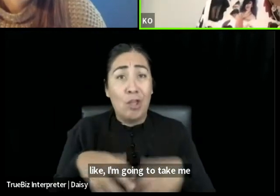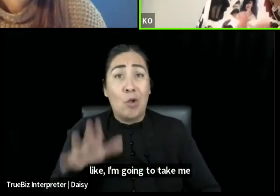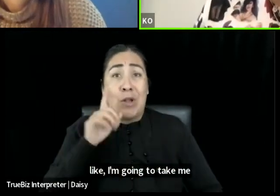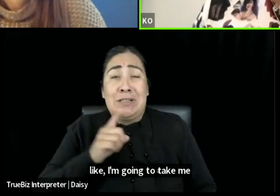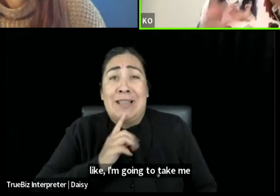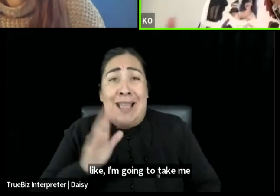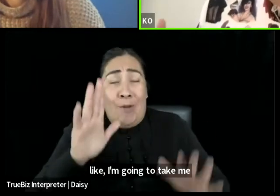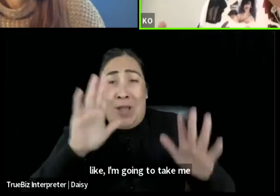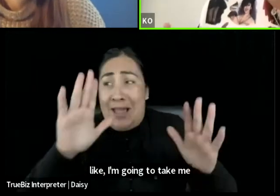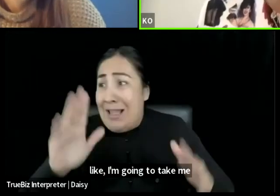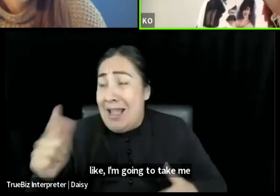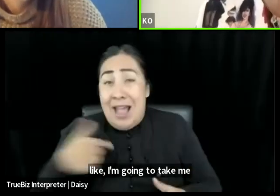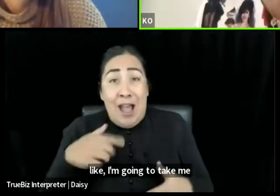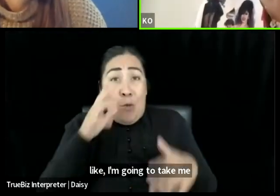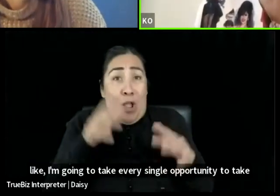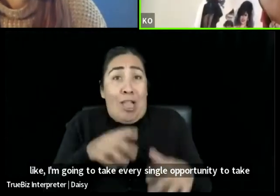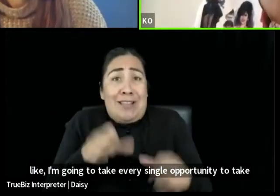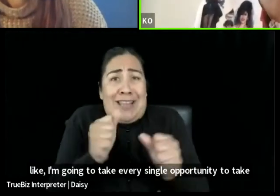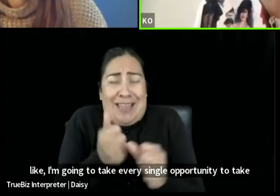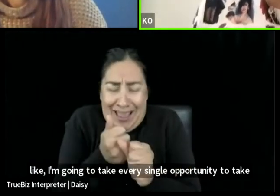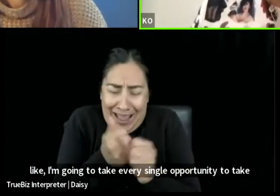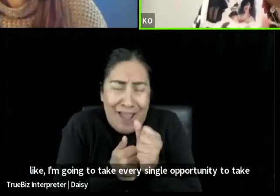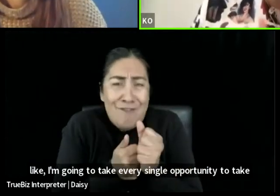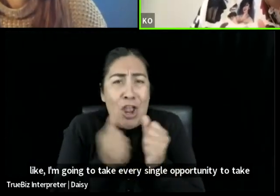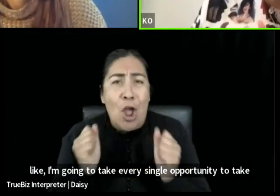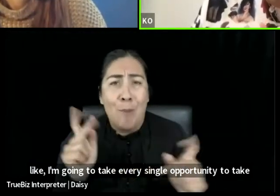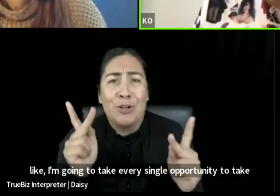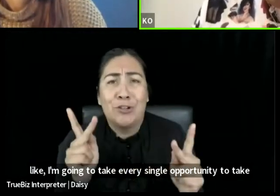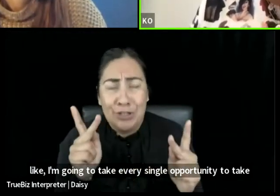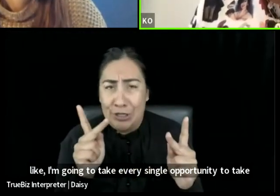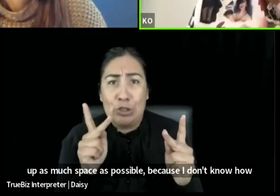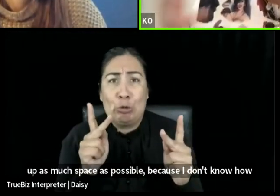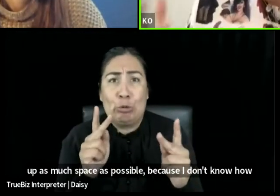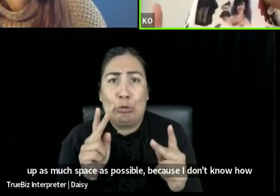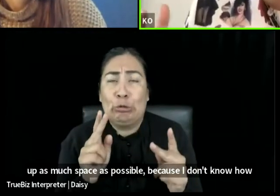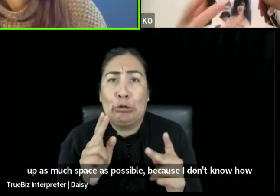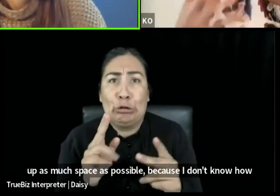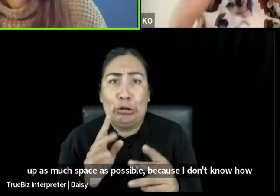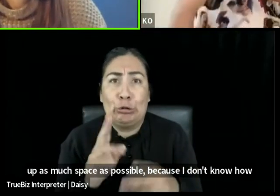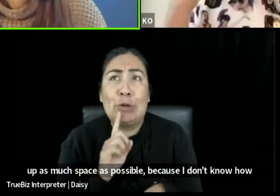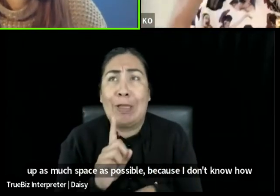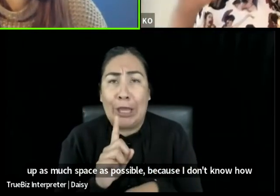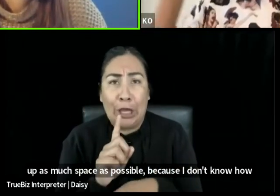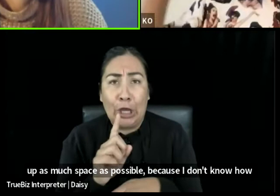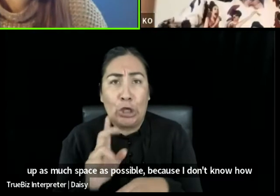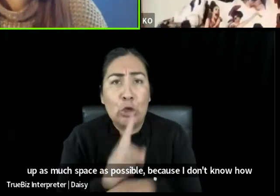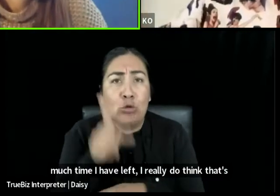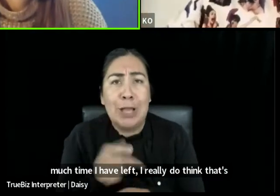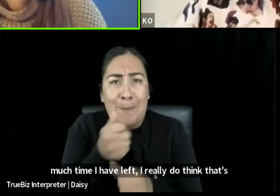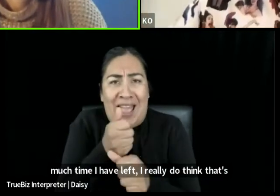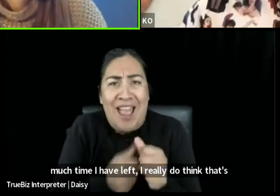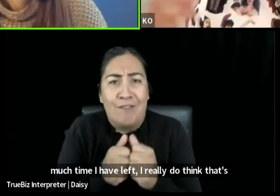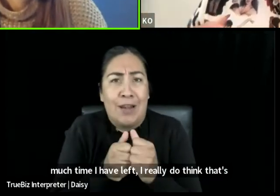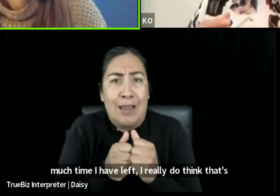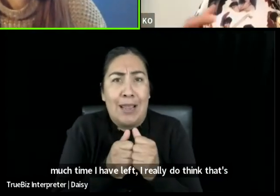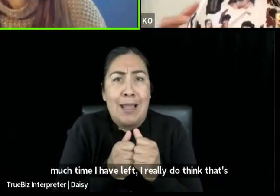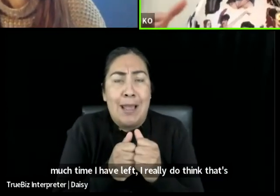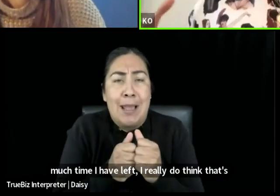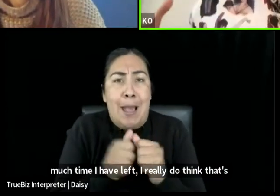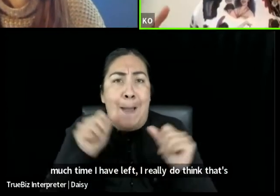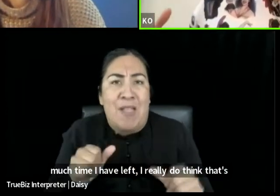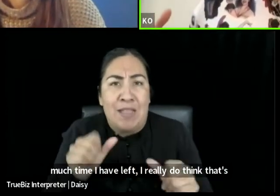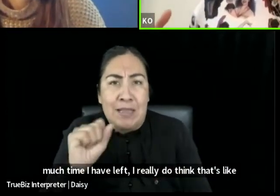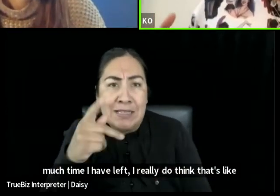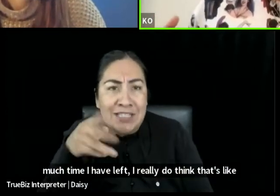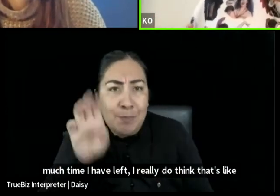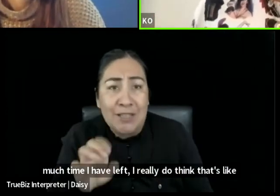opportunity to take up as much space as possible because I don't know how much time I have left. I really do think that's like the subtext in the way